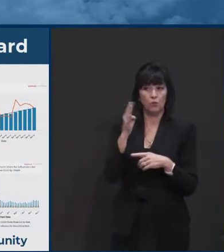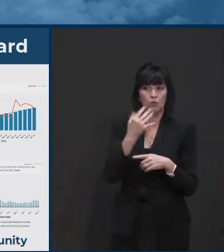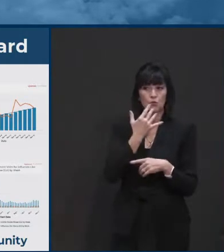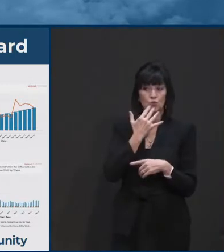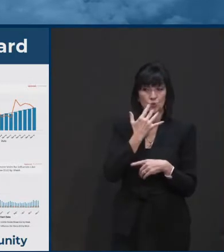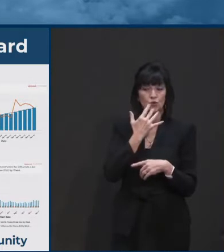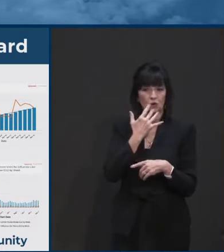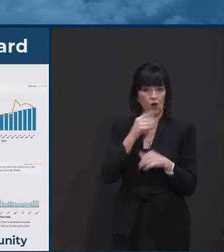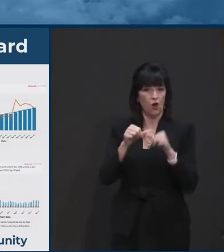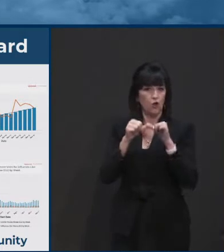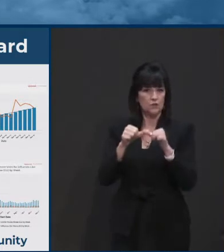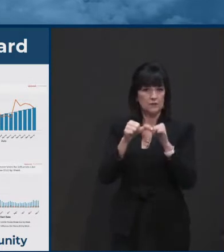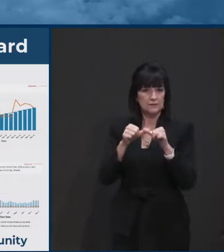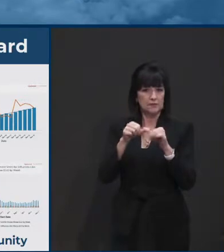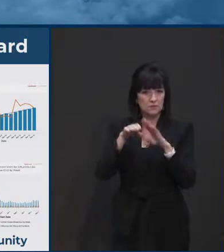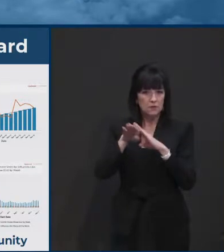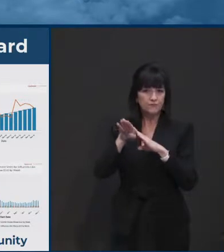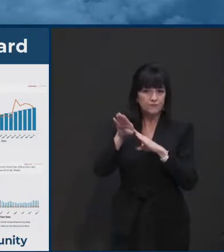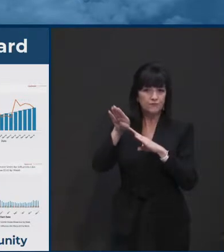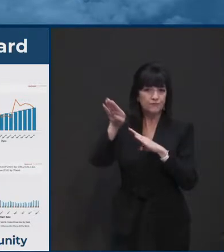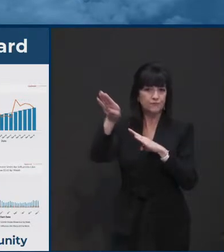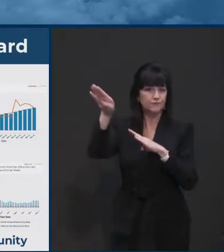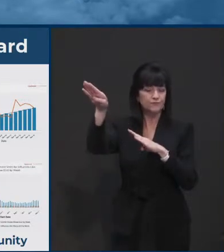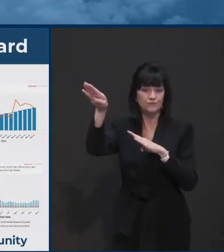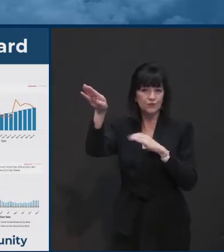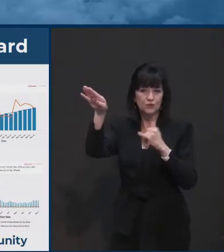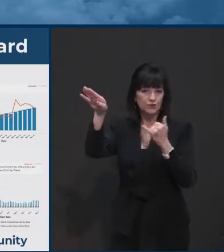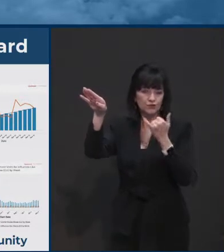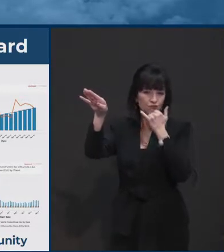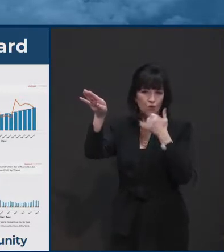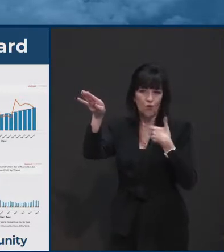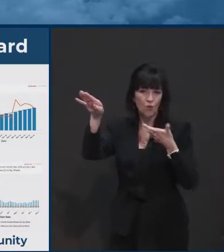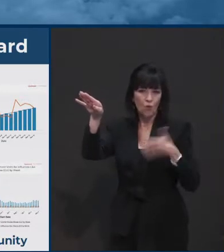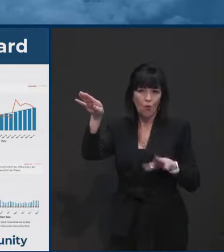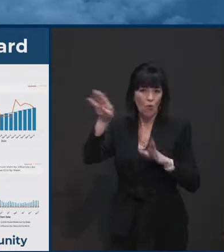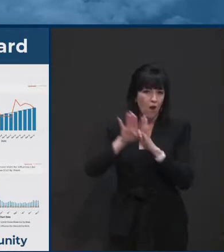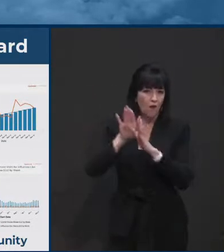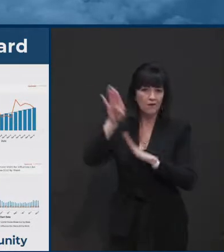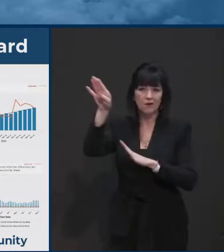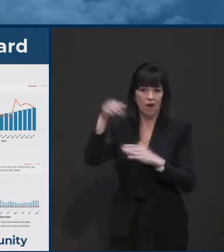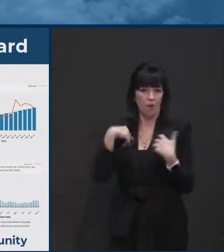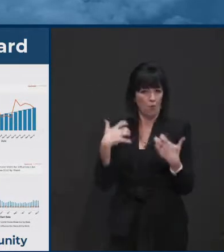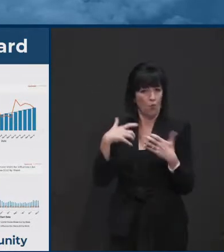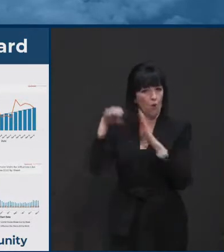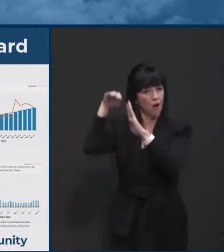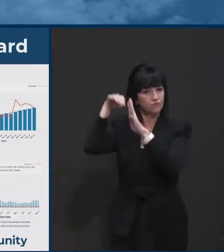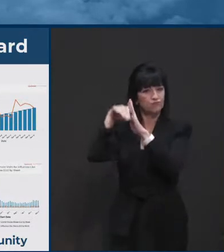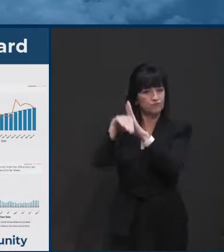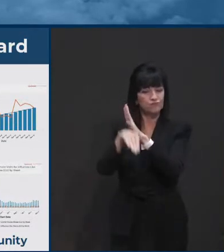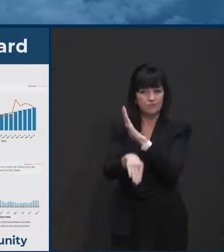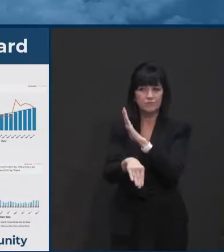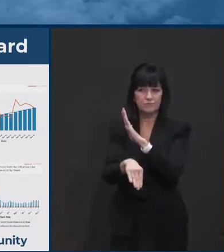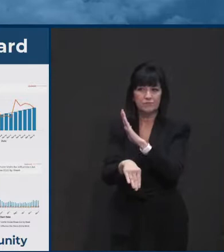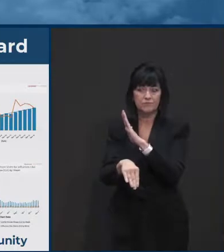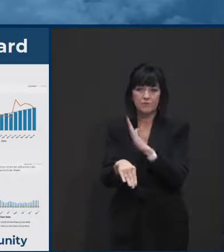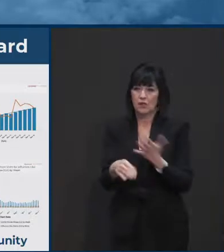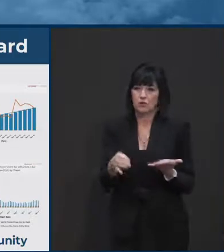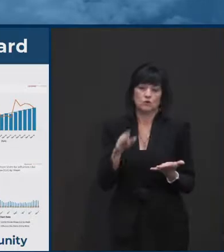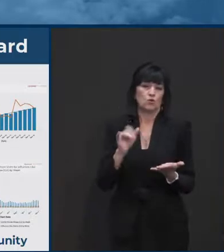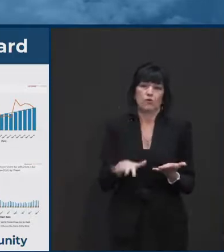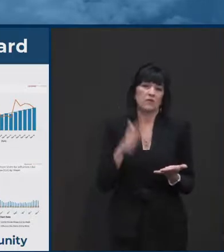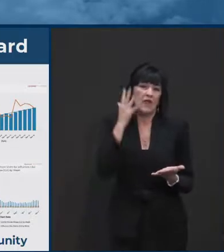obviously in the wrong direction, and which drives us to propose to put in place the